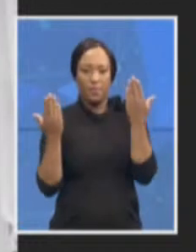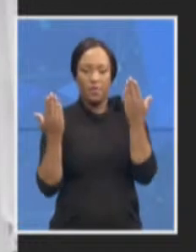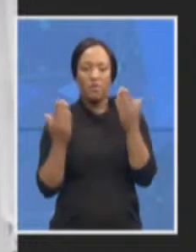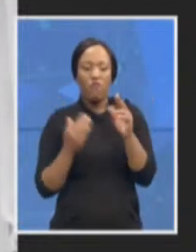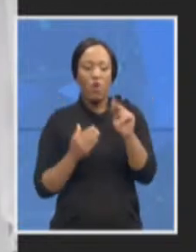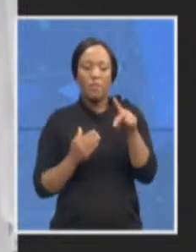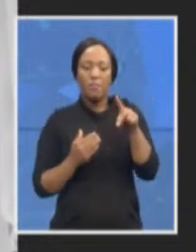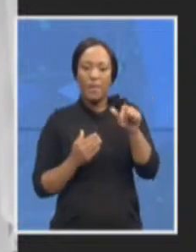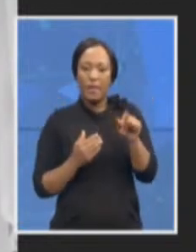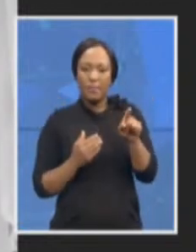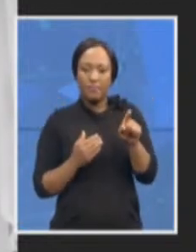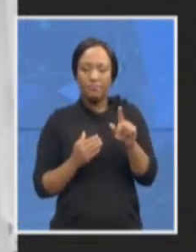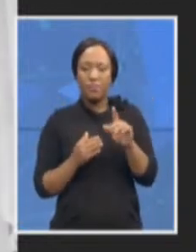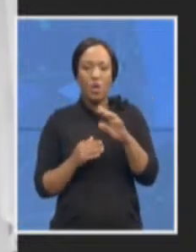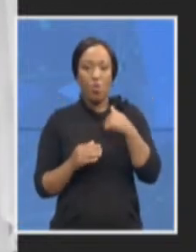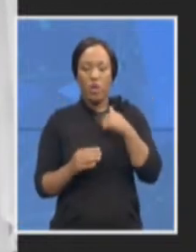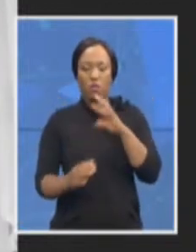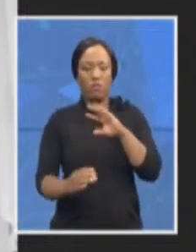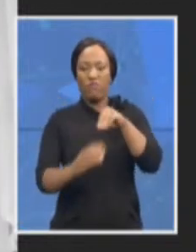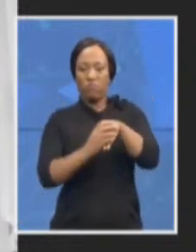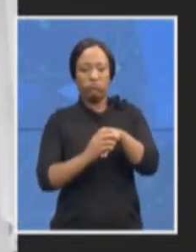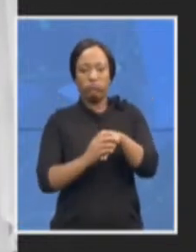in trial in the media